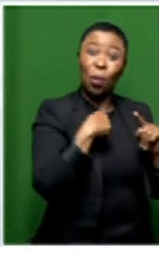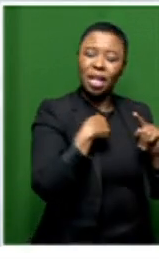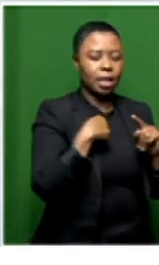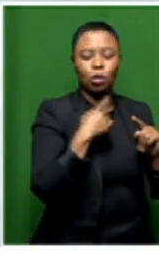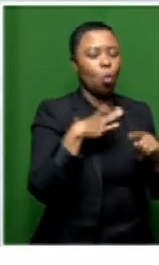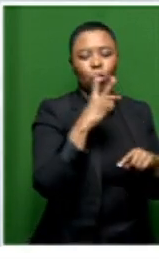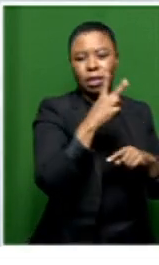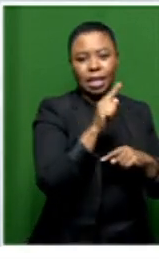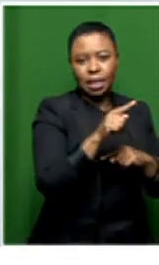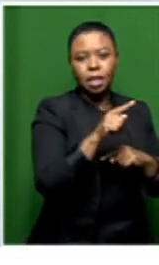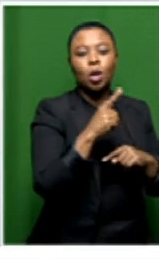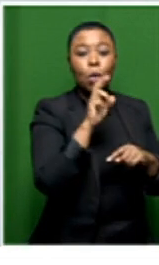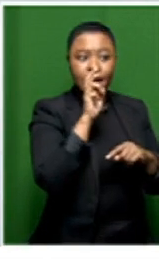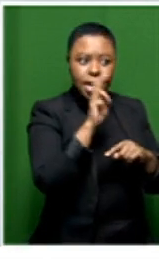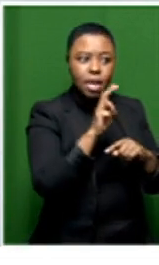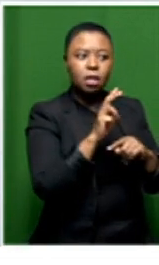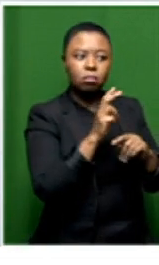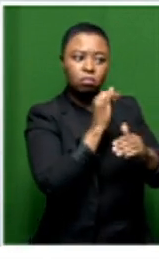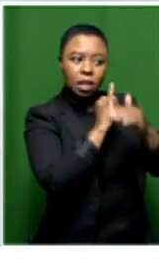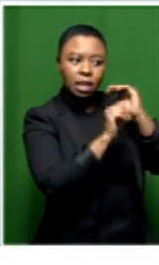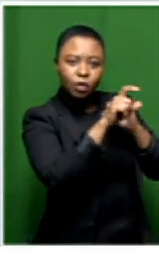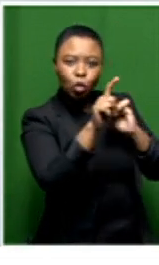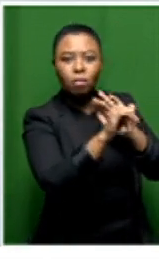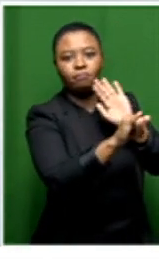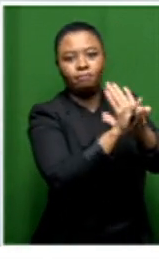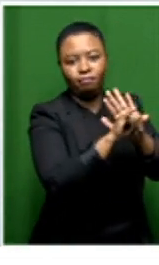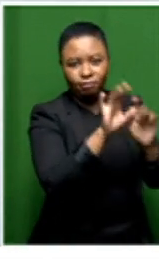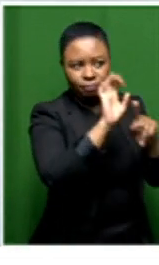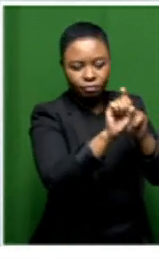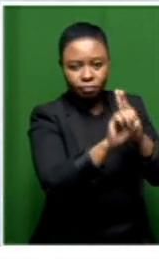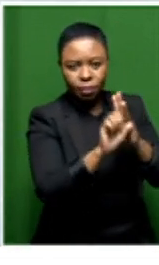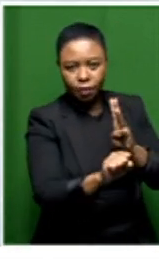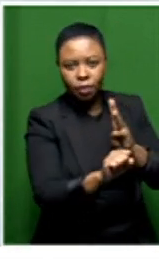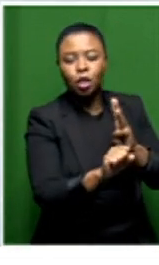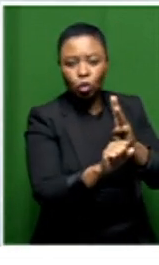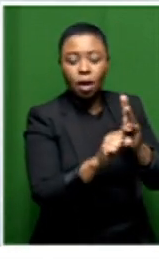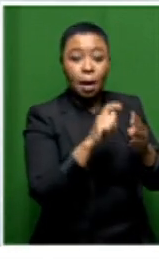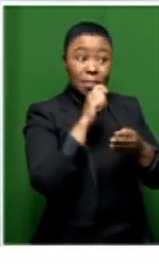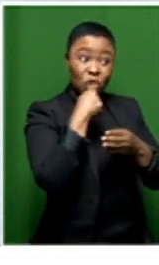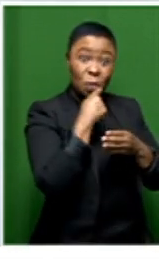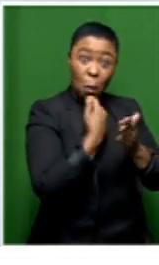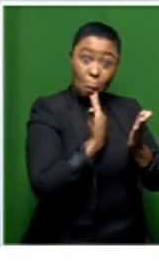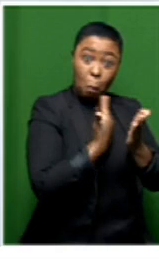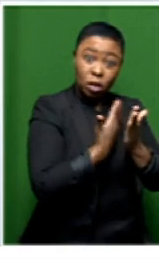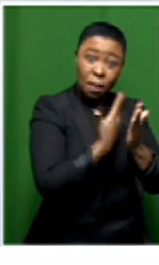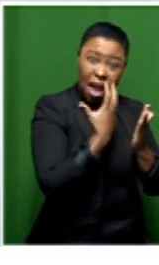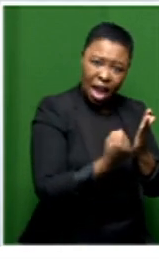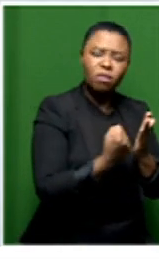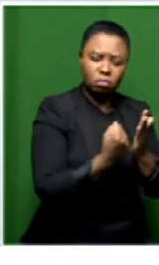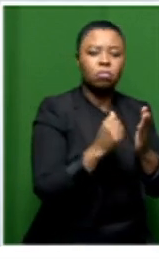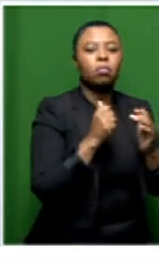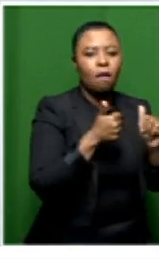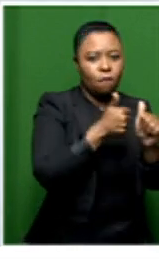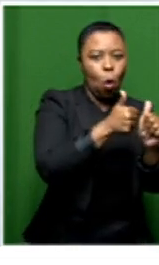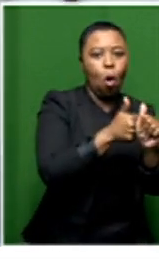we need to uh to identify individuals and if it's a if there's a possibility for treatment then we must definitely follow